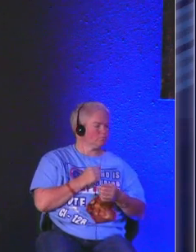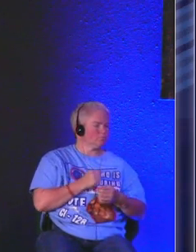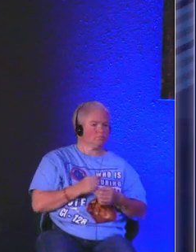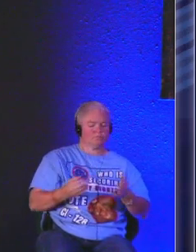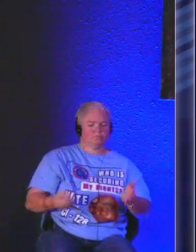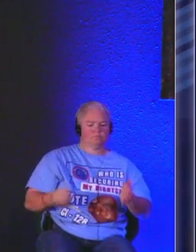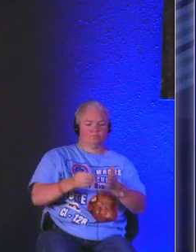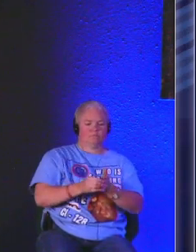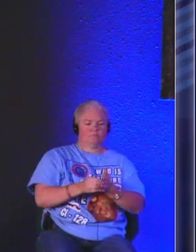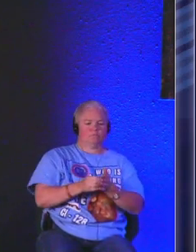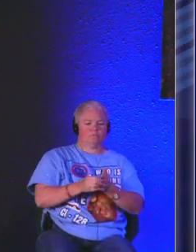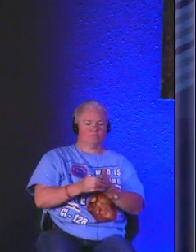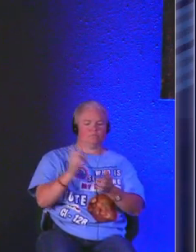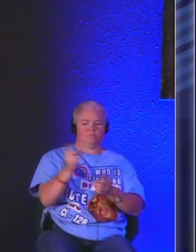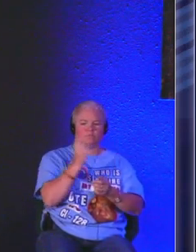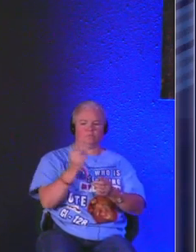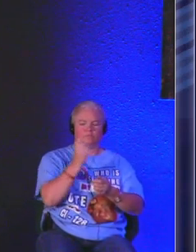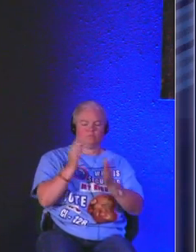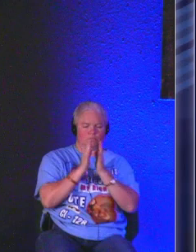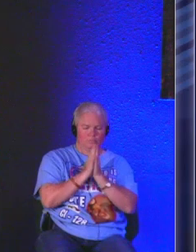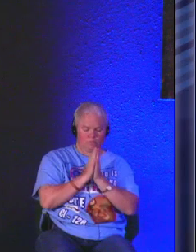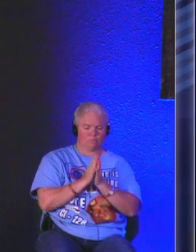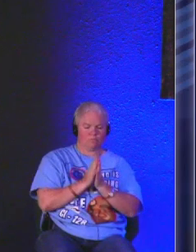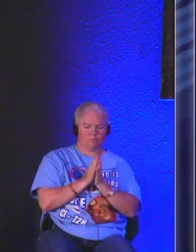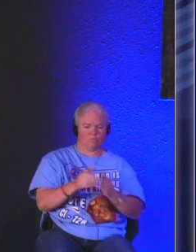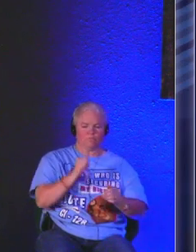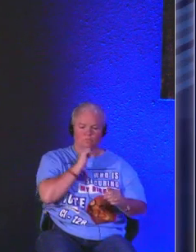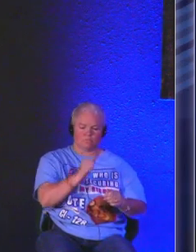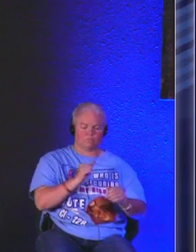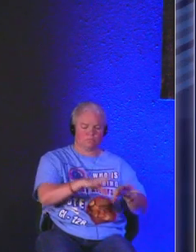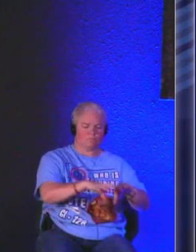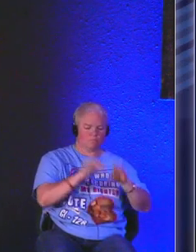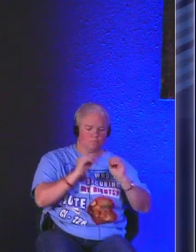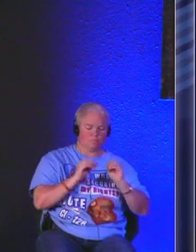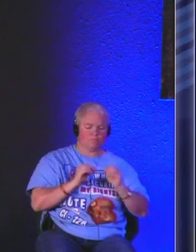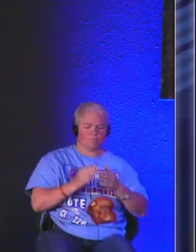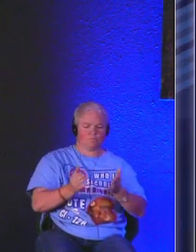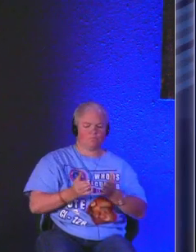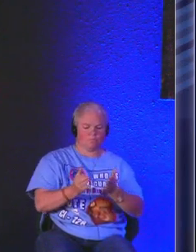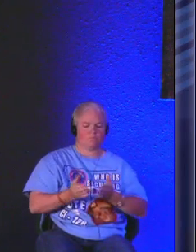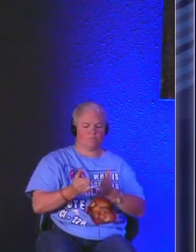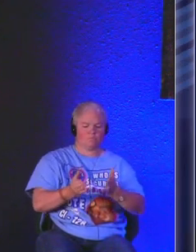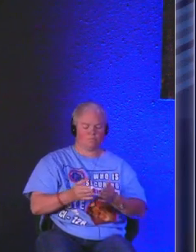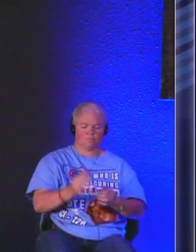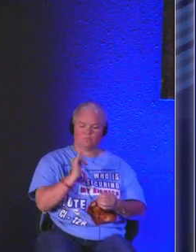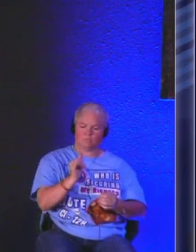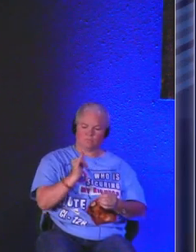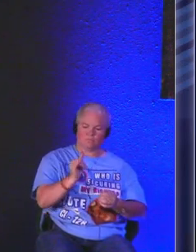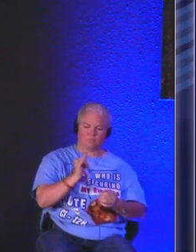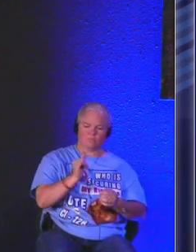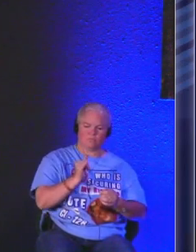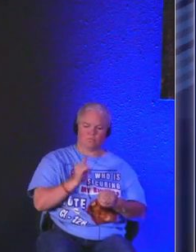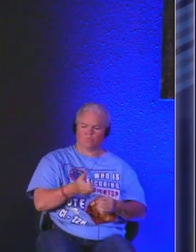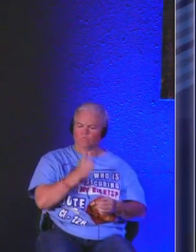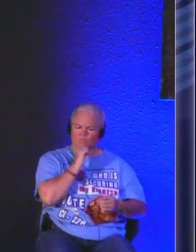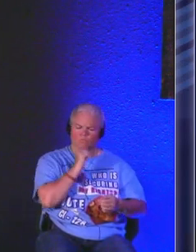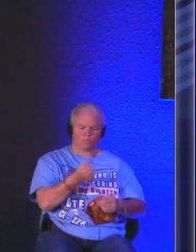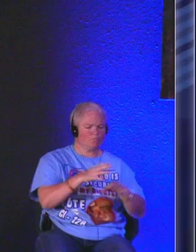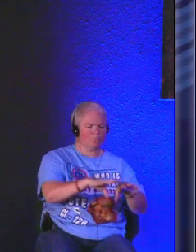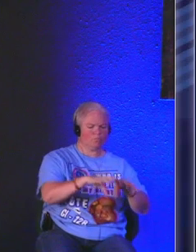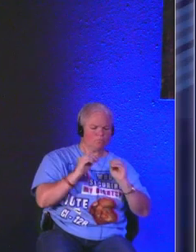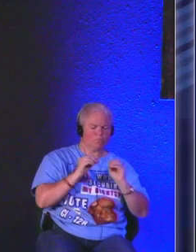and once again like I always pray don't let anybody leave here the same way that they came in Lord don't let them leave